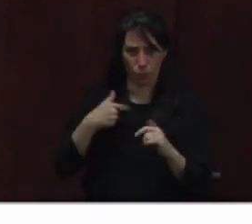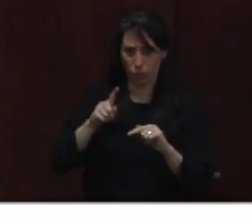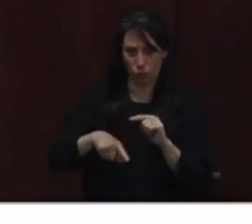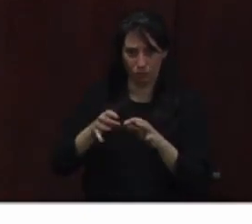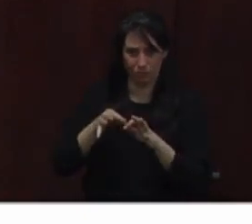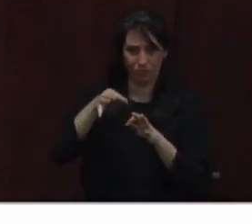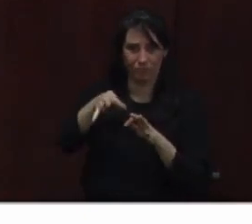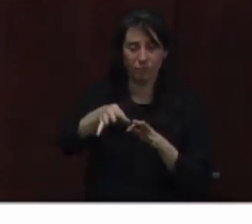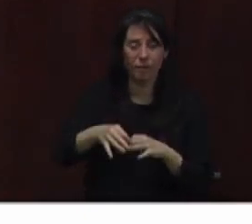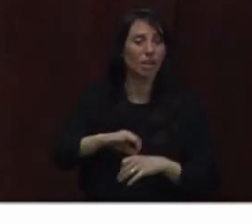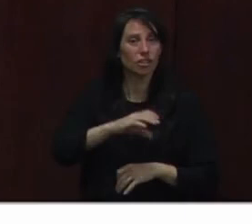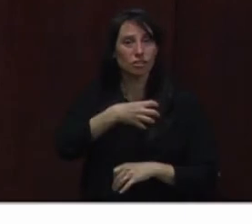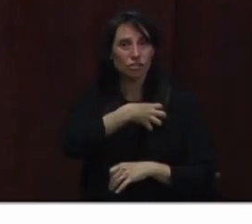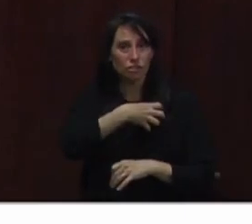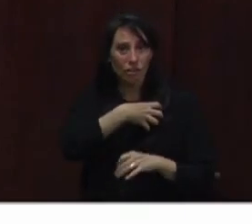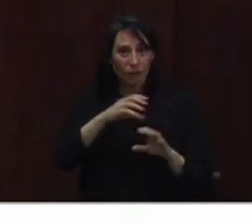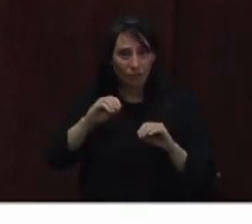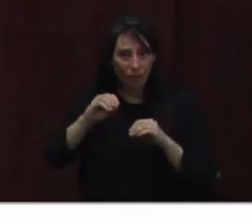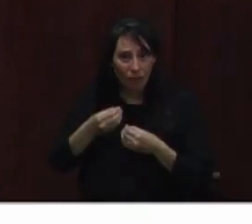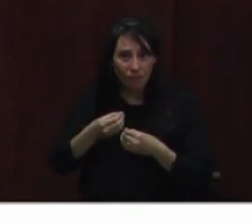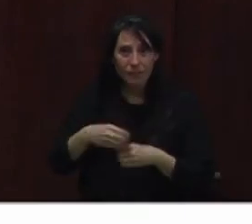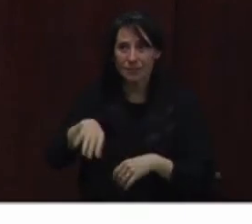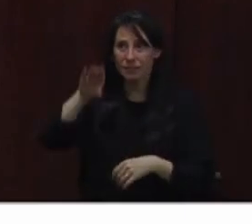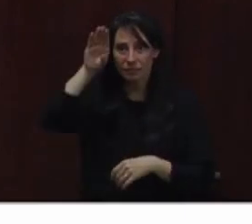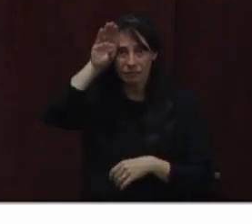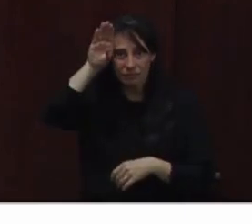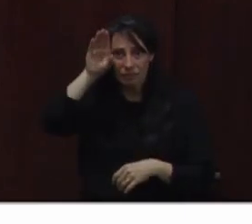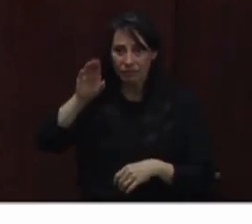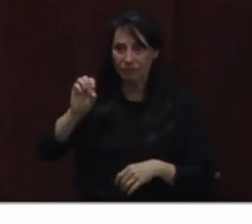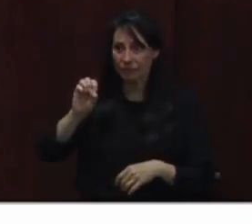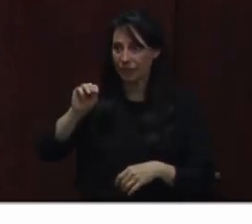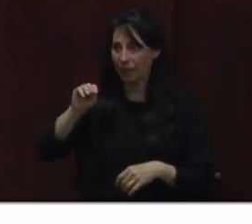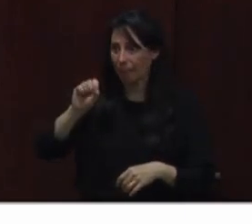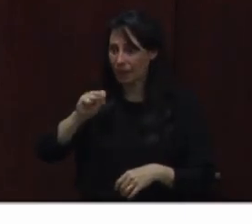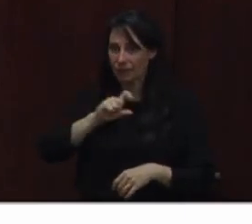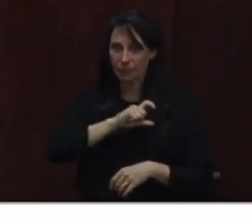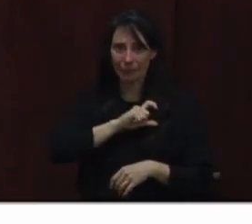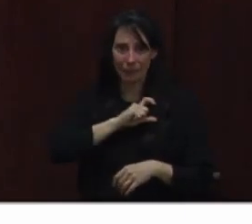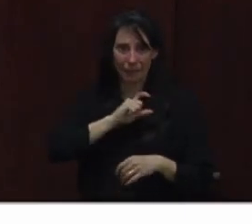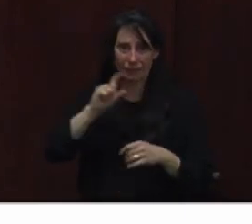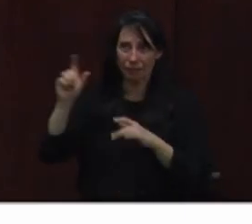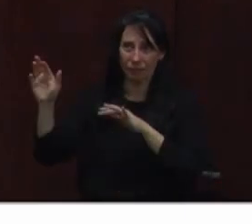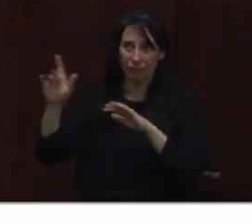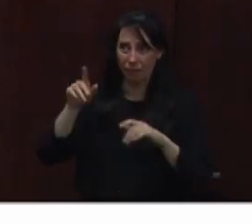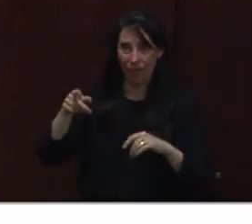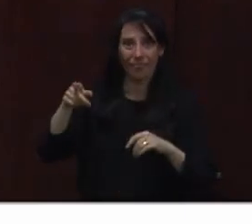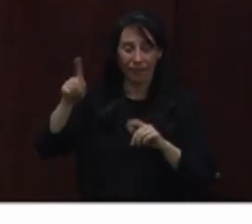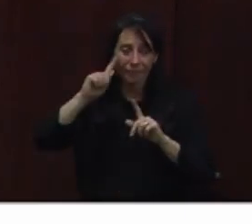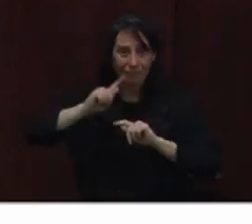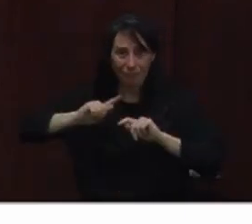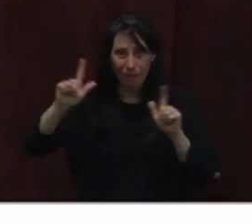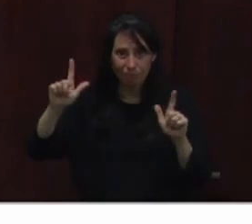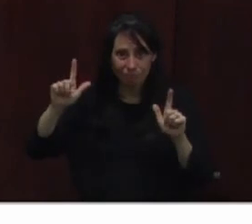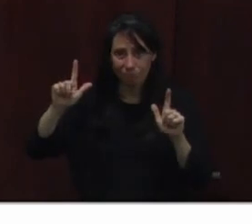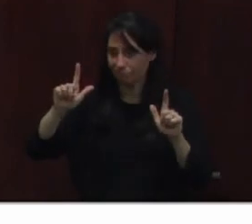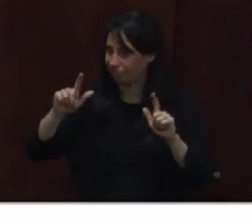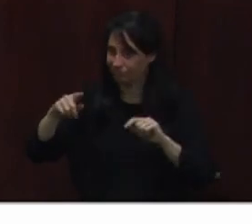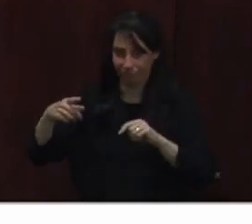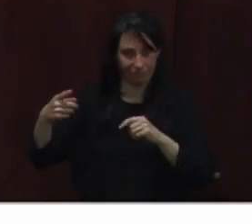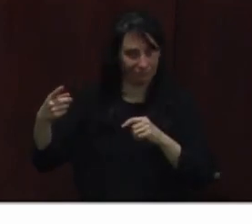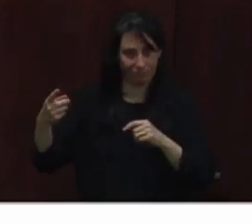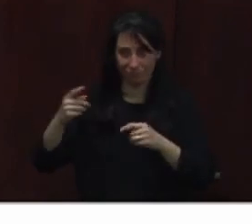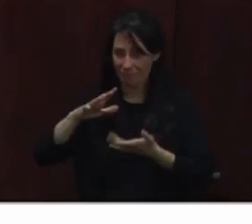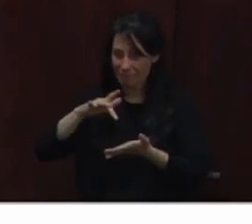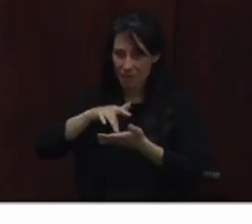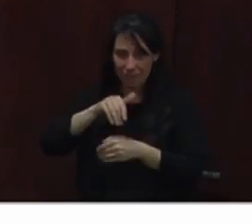sheriff's office that was on site, we did have deputies there to make sure it stayed safe. They got up in the night and they started making phone calls for us. So